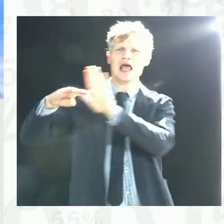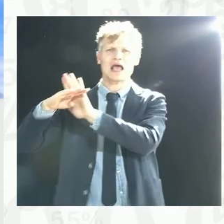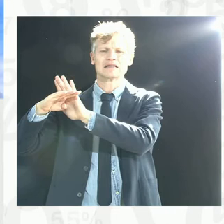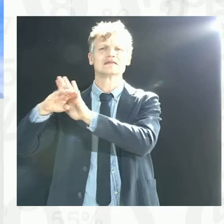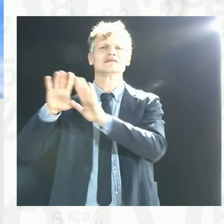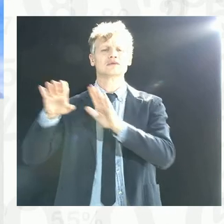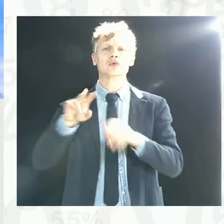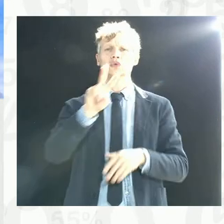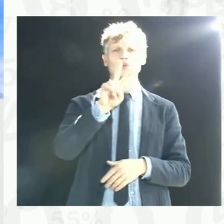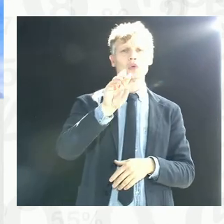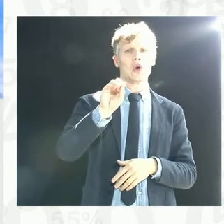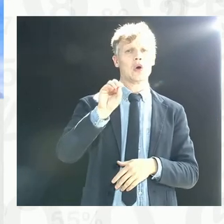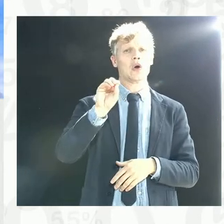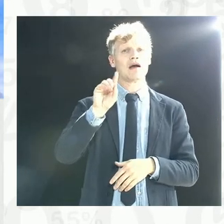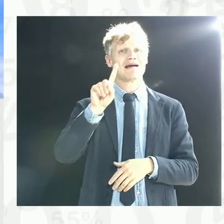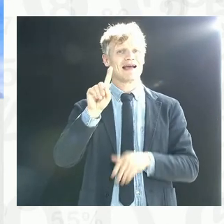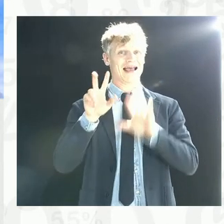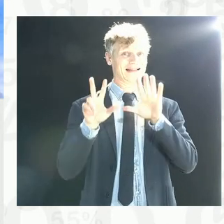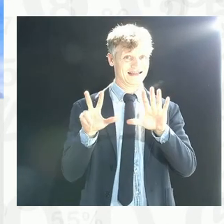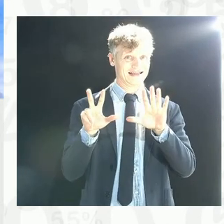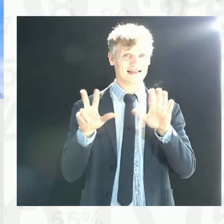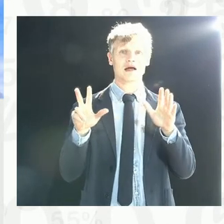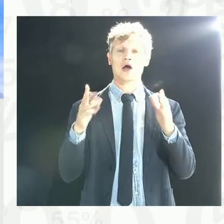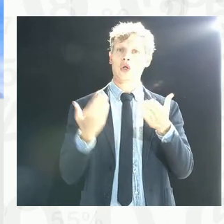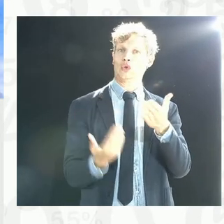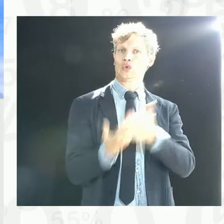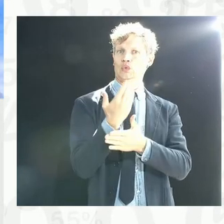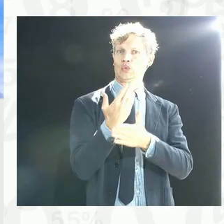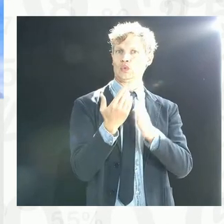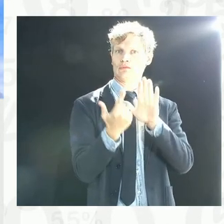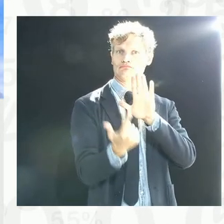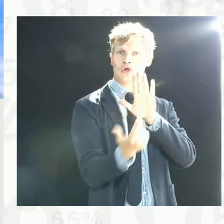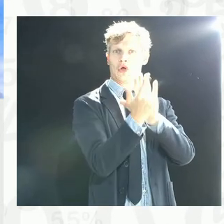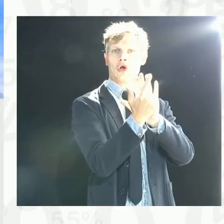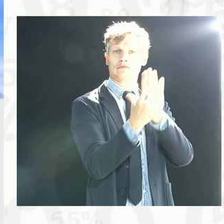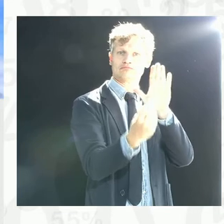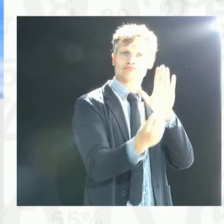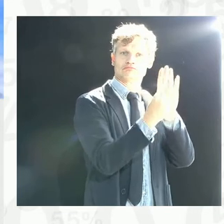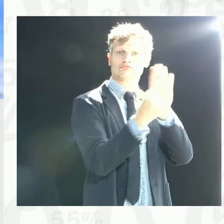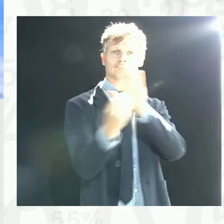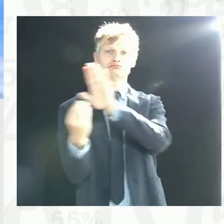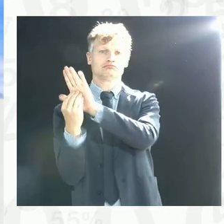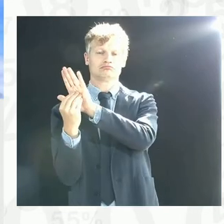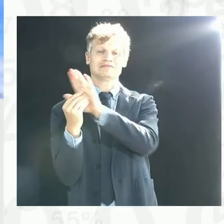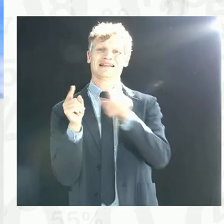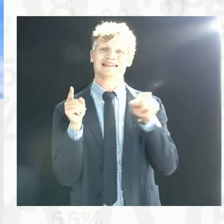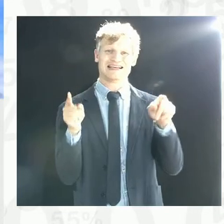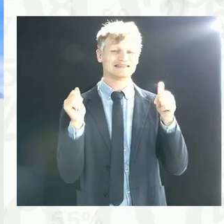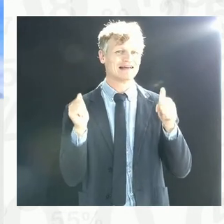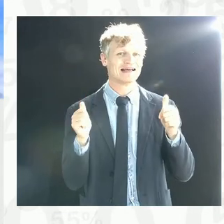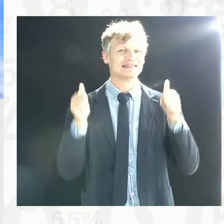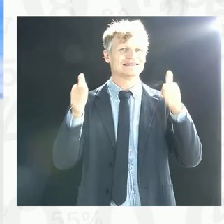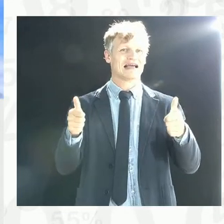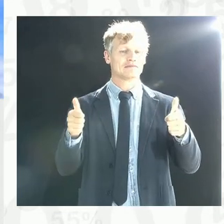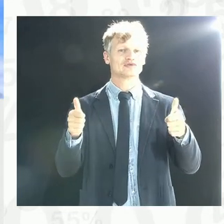to bring in what you may call a modern act, which aims at establishing an integrated and